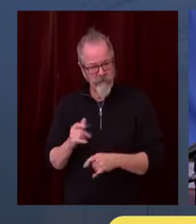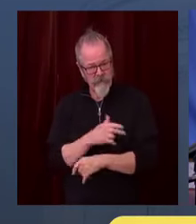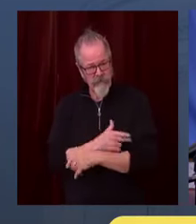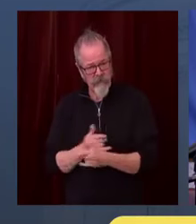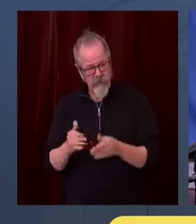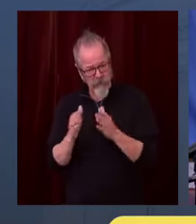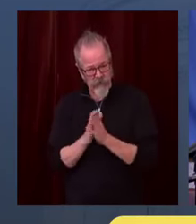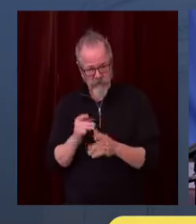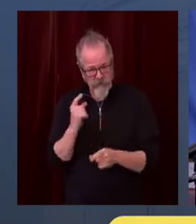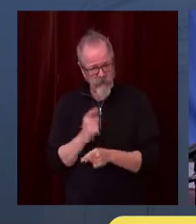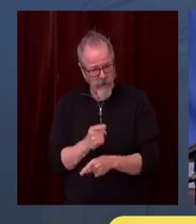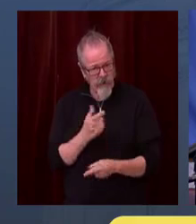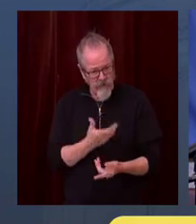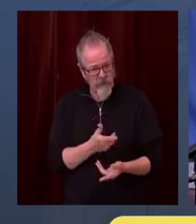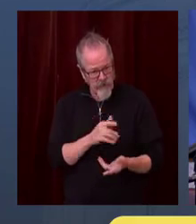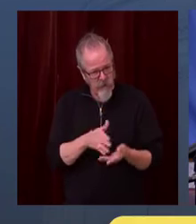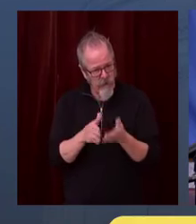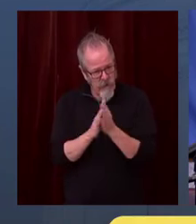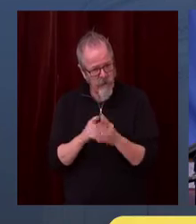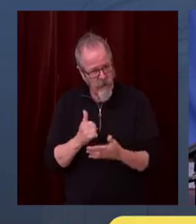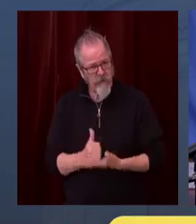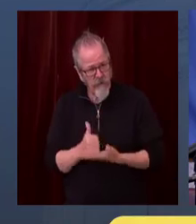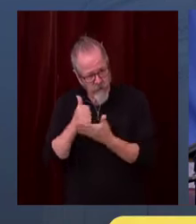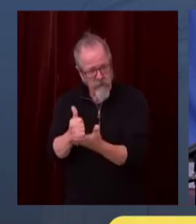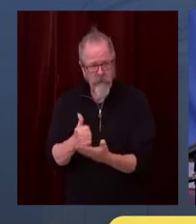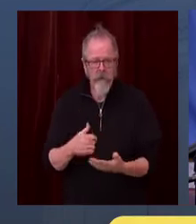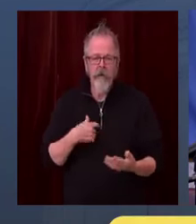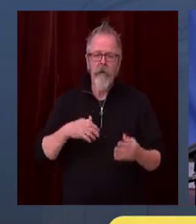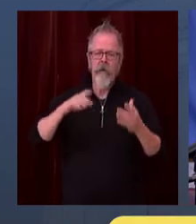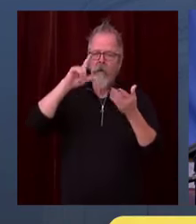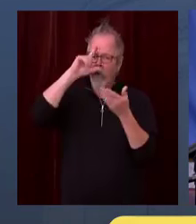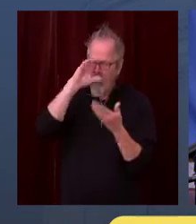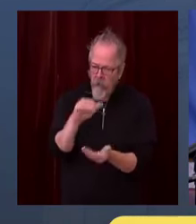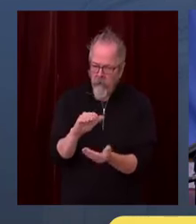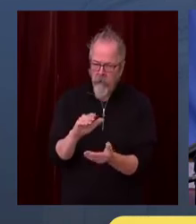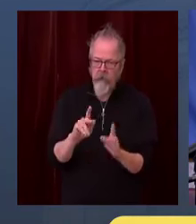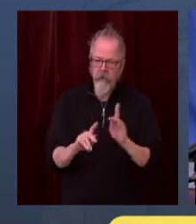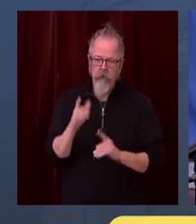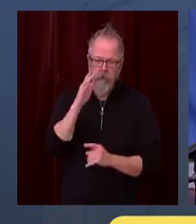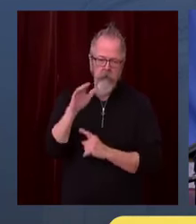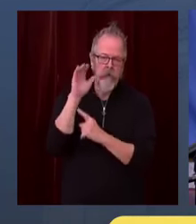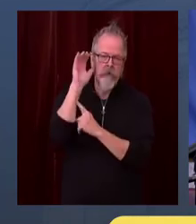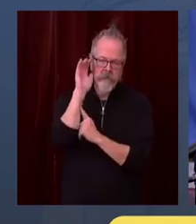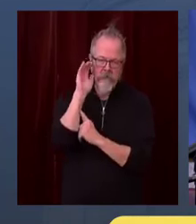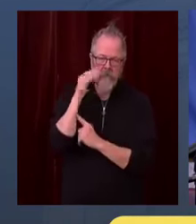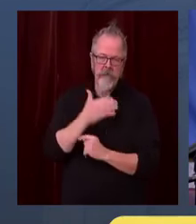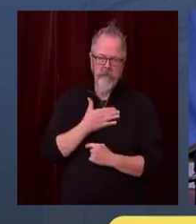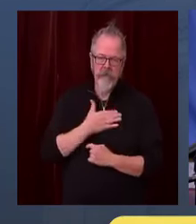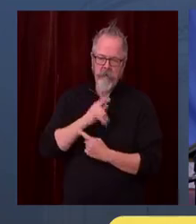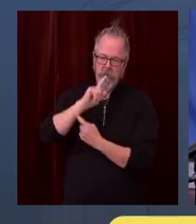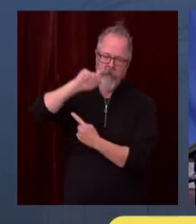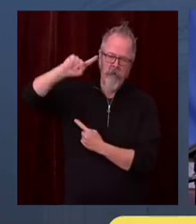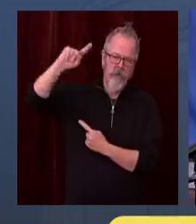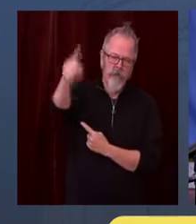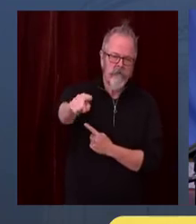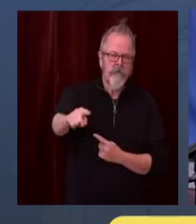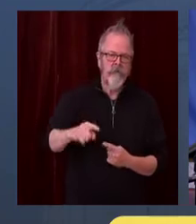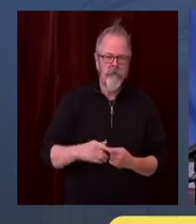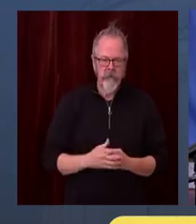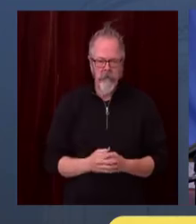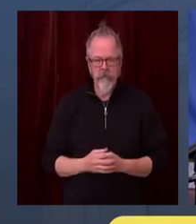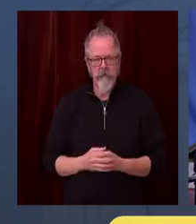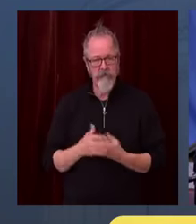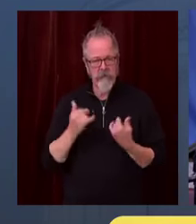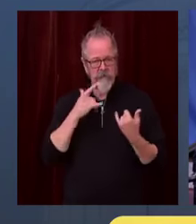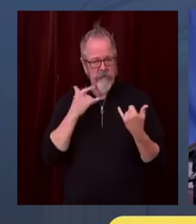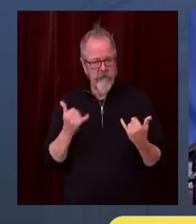people will do so because we know you are kind of at the end of your rope. So I